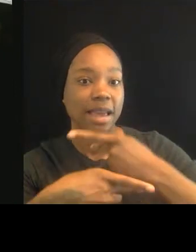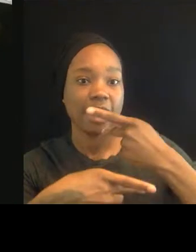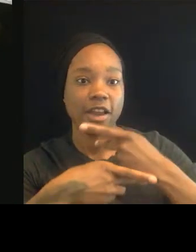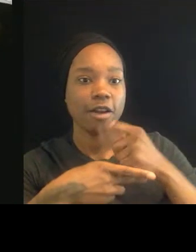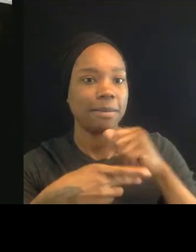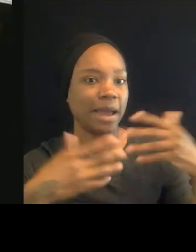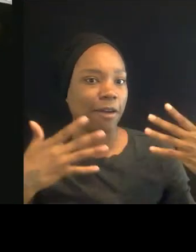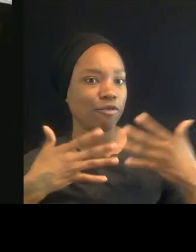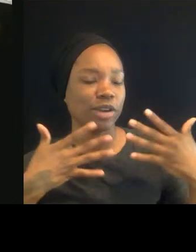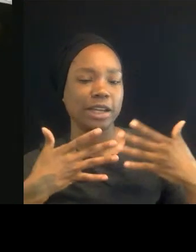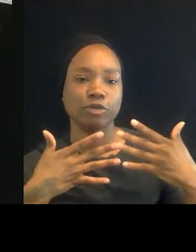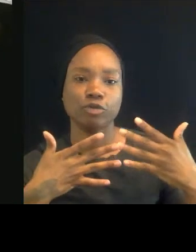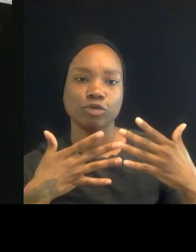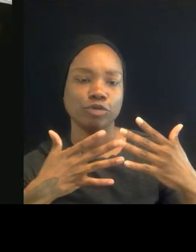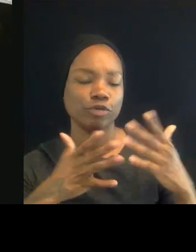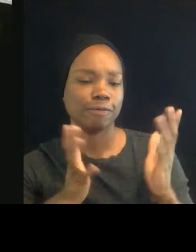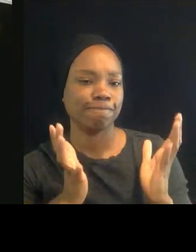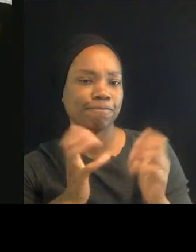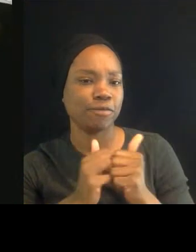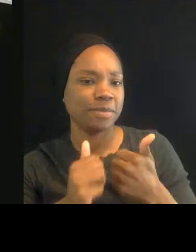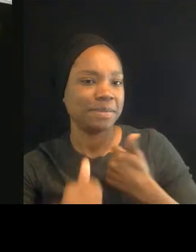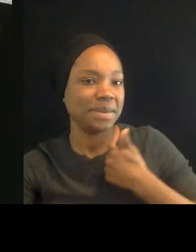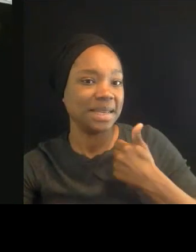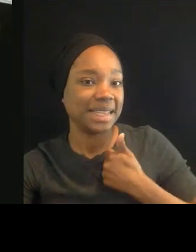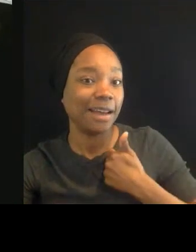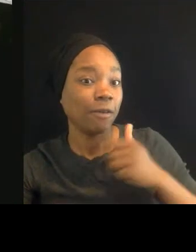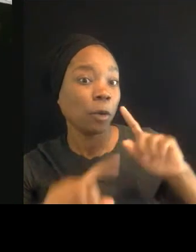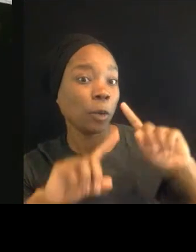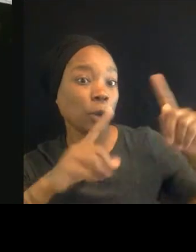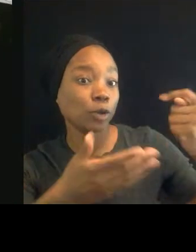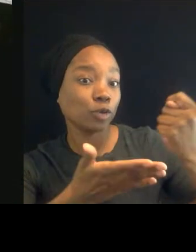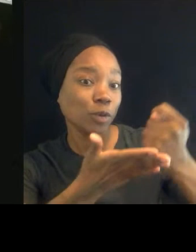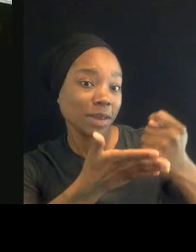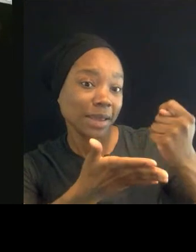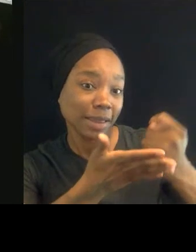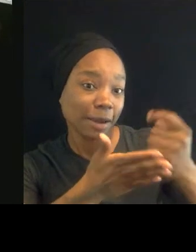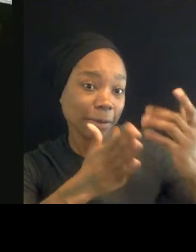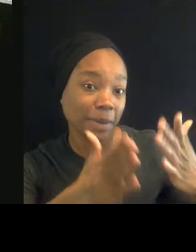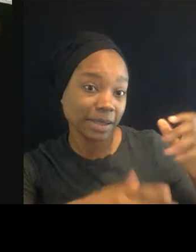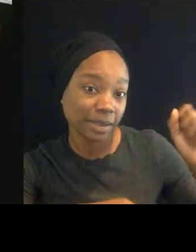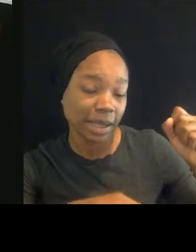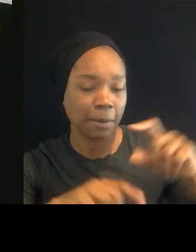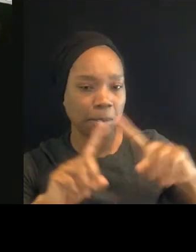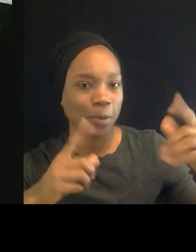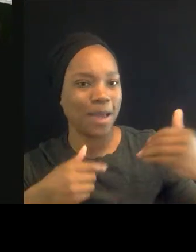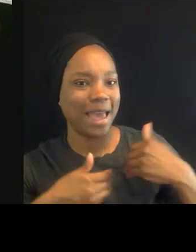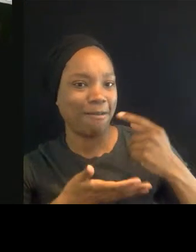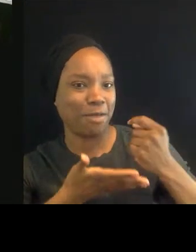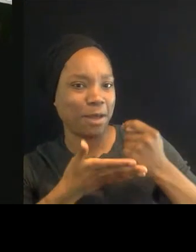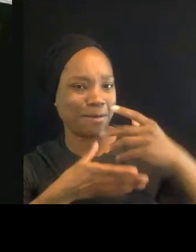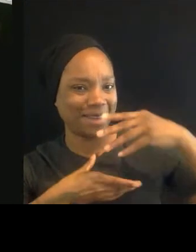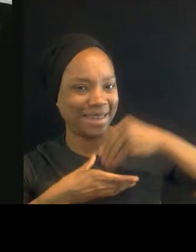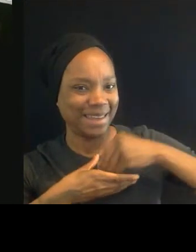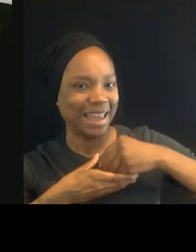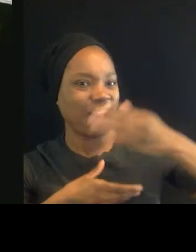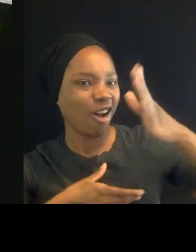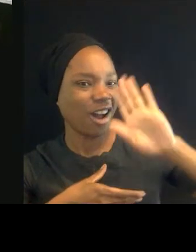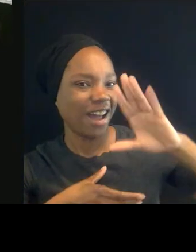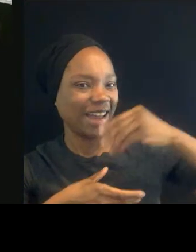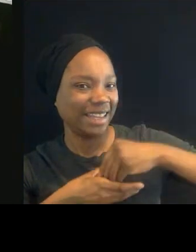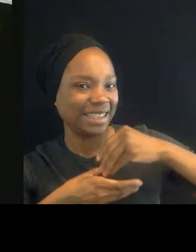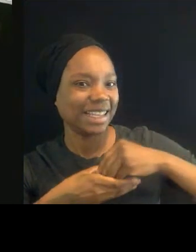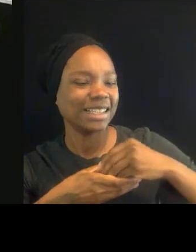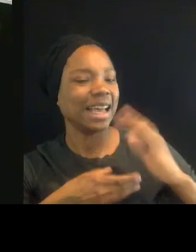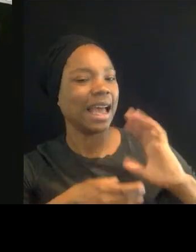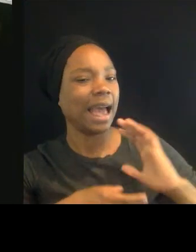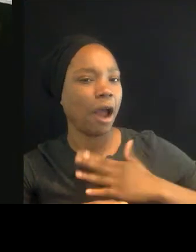therapist, but our therapist is the God in us and it is our own power. So for me, in those times of seeing George Floyd, of